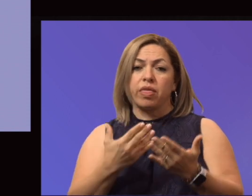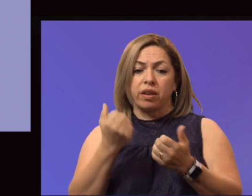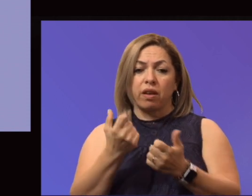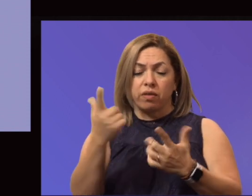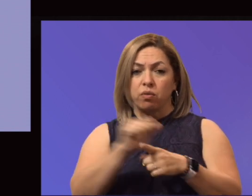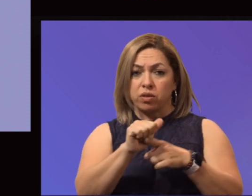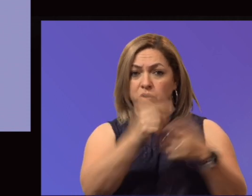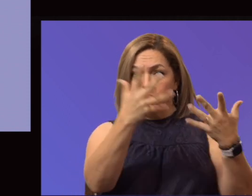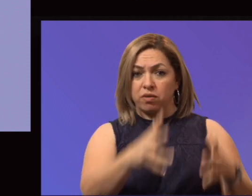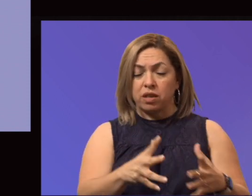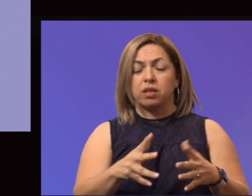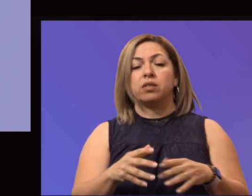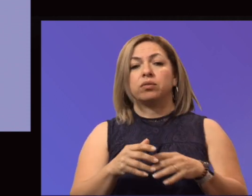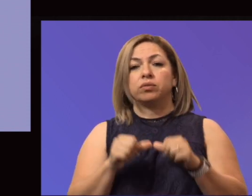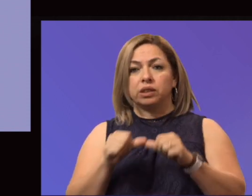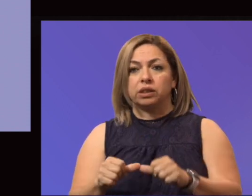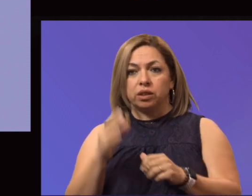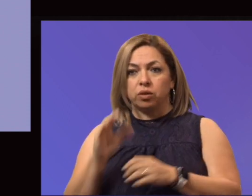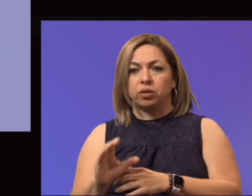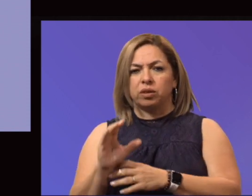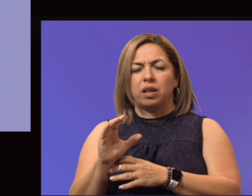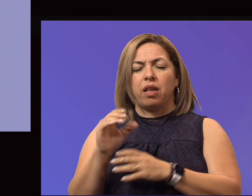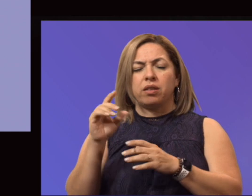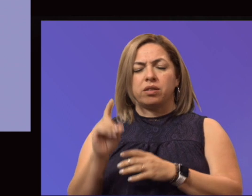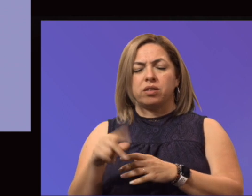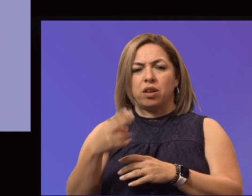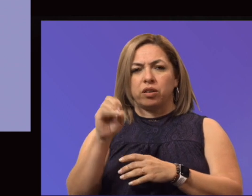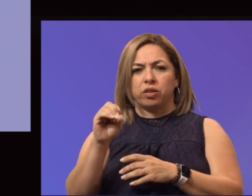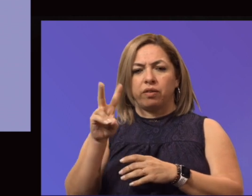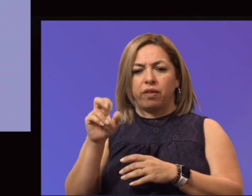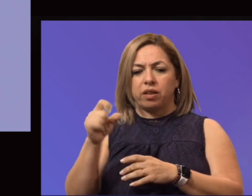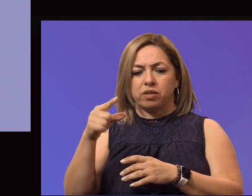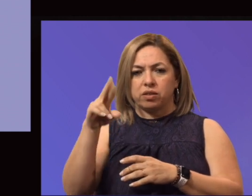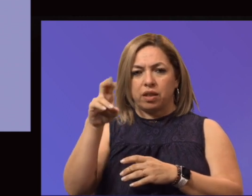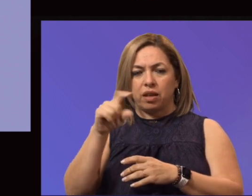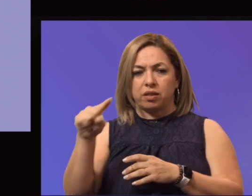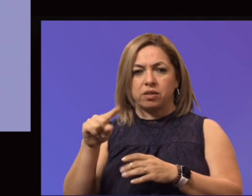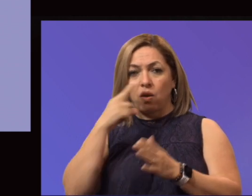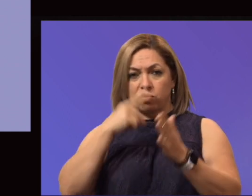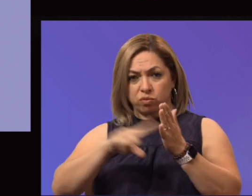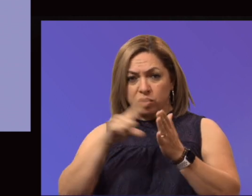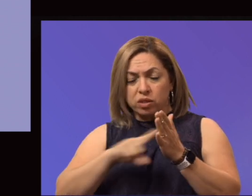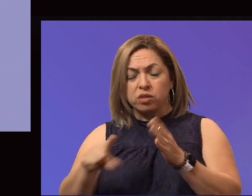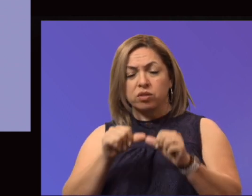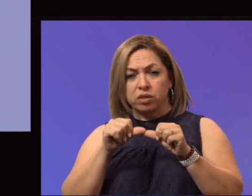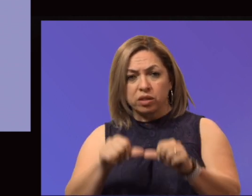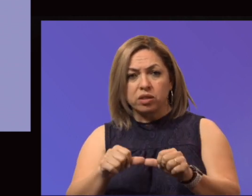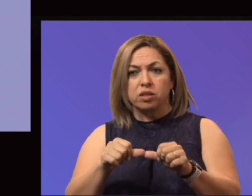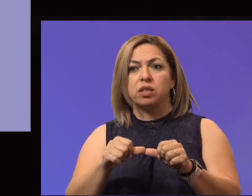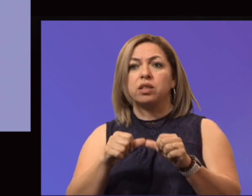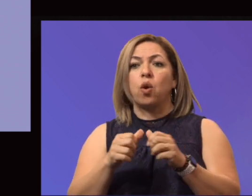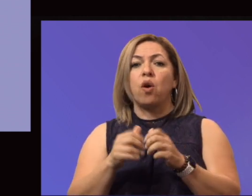Dr. K. and Angelis Vazquez, institutional research continues to provide virtual data forums.